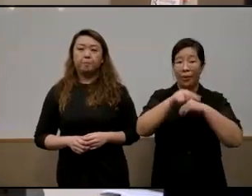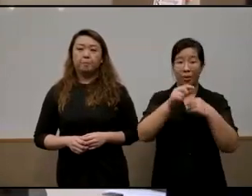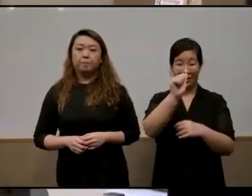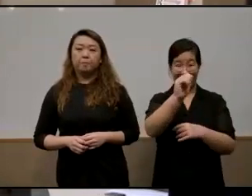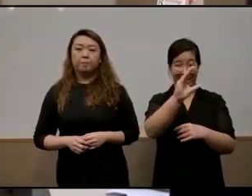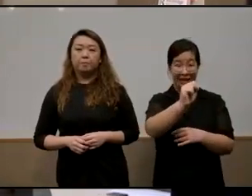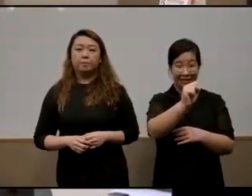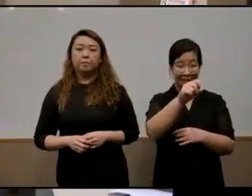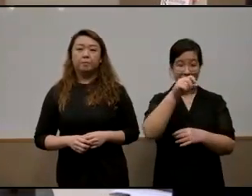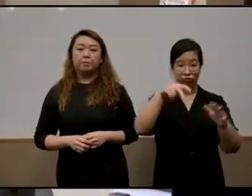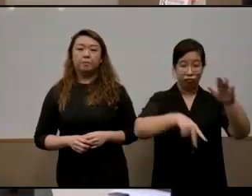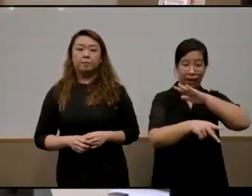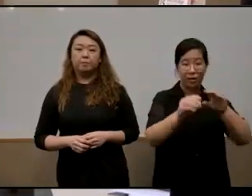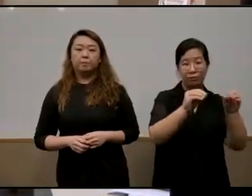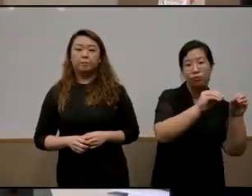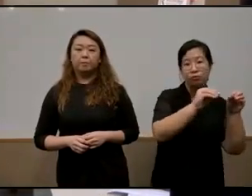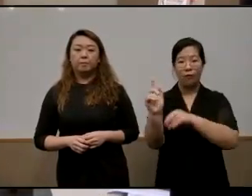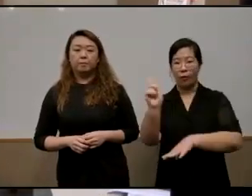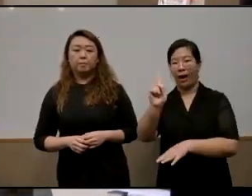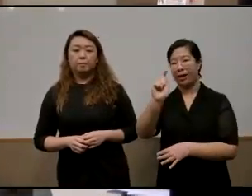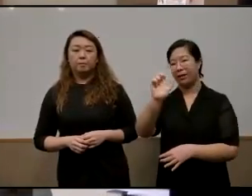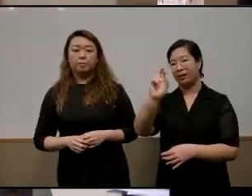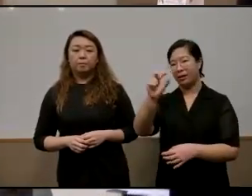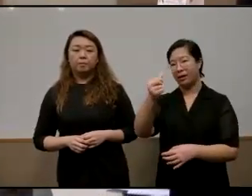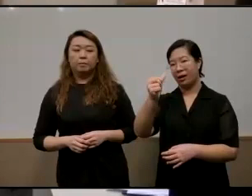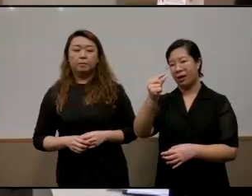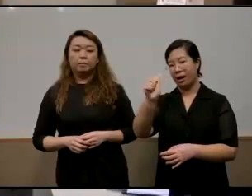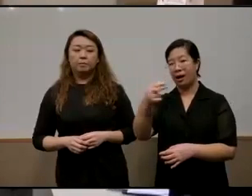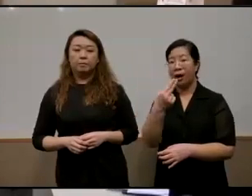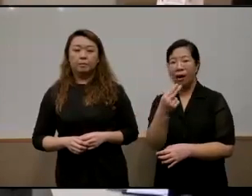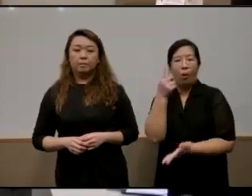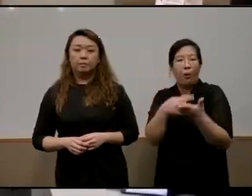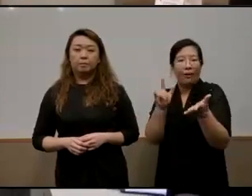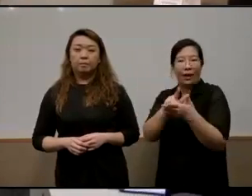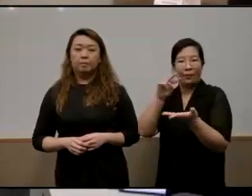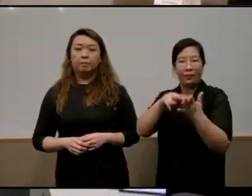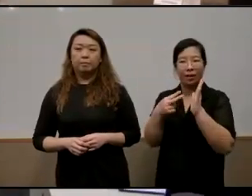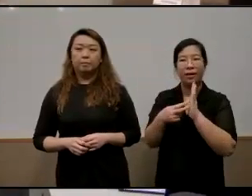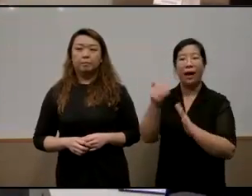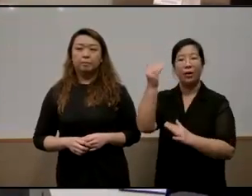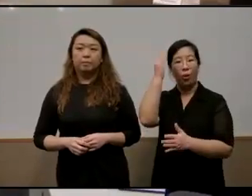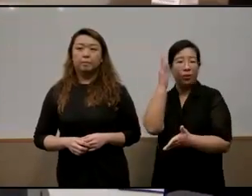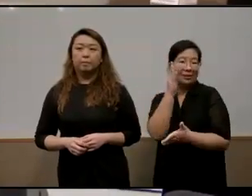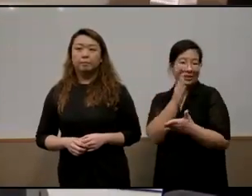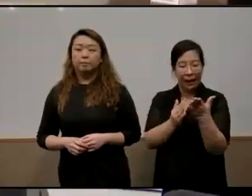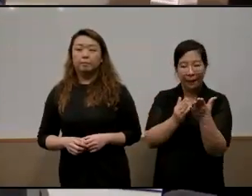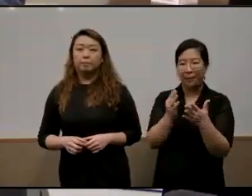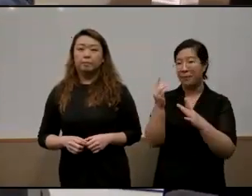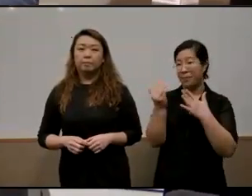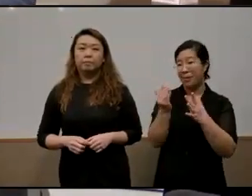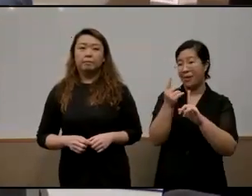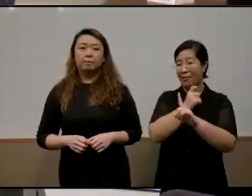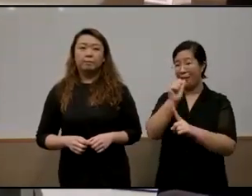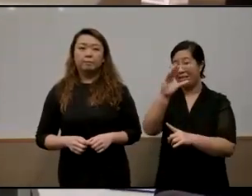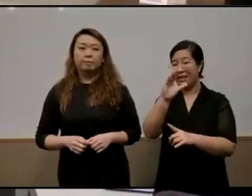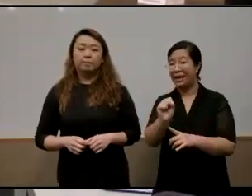acs primary moving to tengah what does that mean i know some of us in this room may come from acs so what does that mean for you